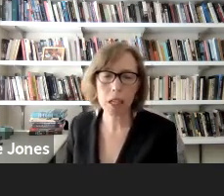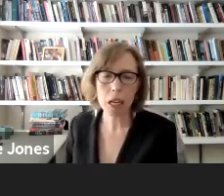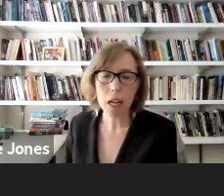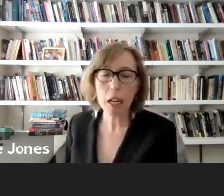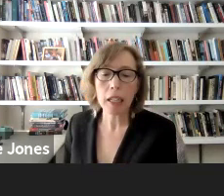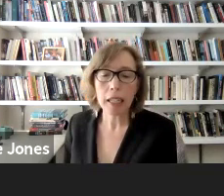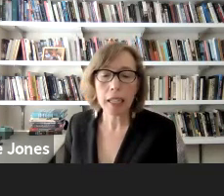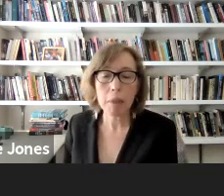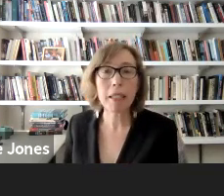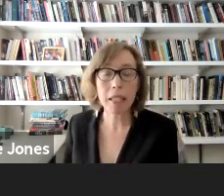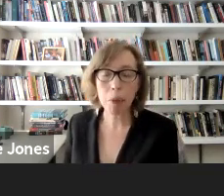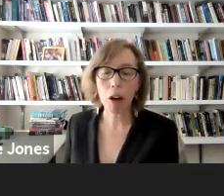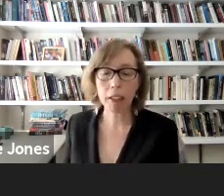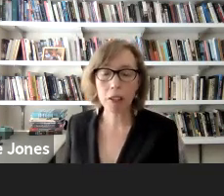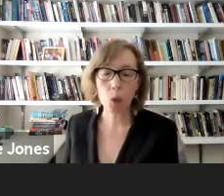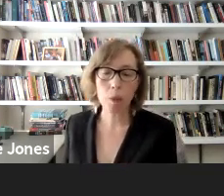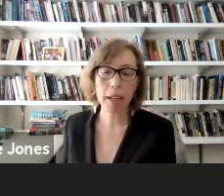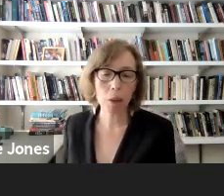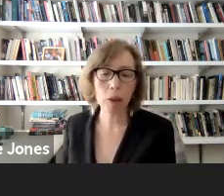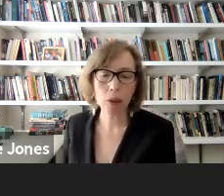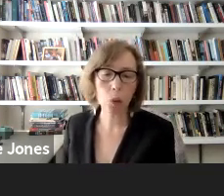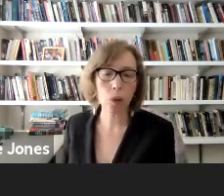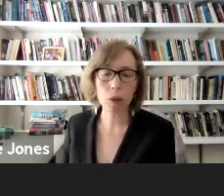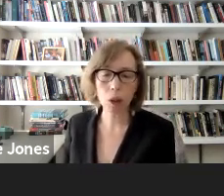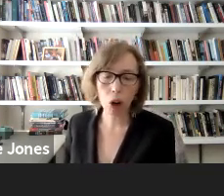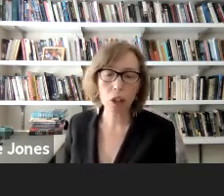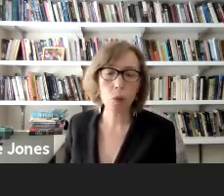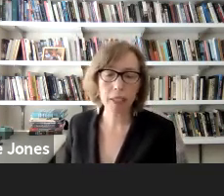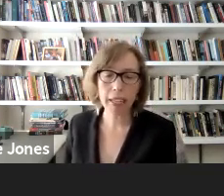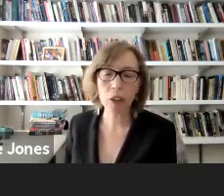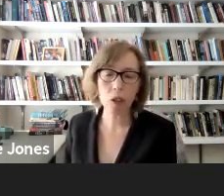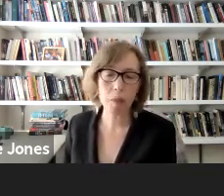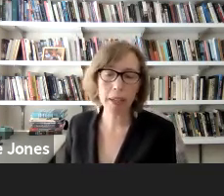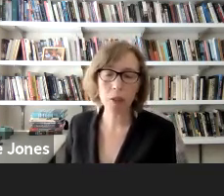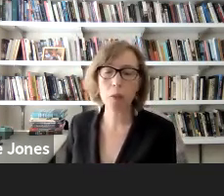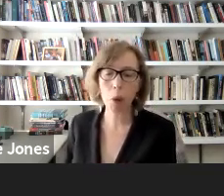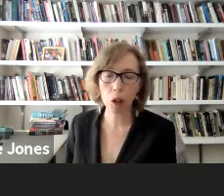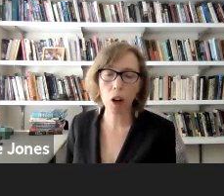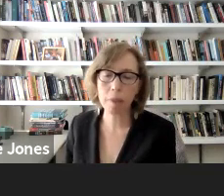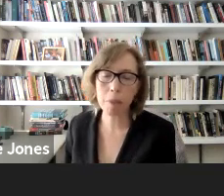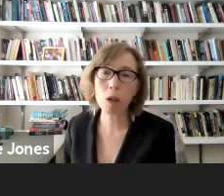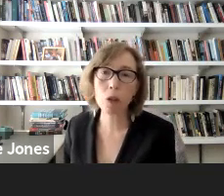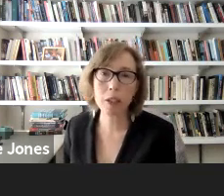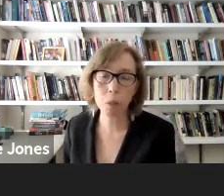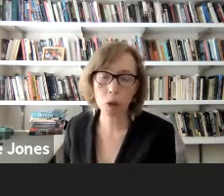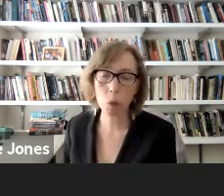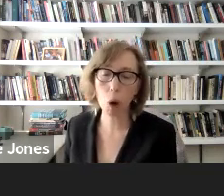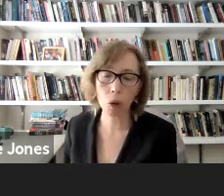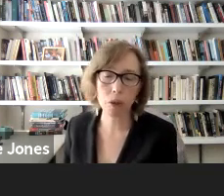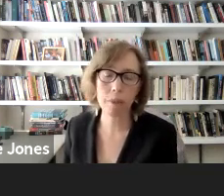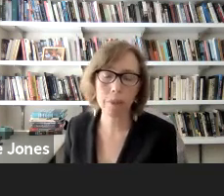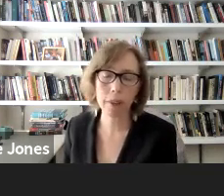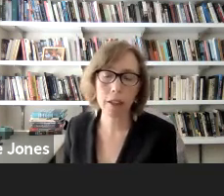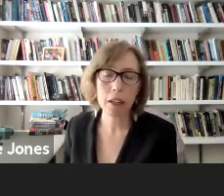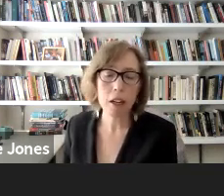in the big city park next door to my elementary school there was a large rectangular space marked off by partially submerged